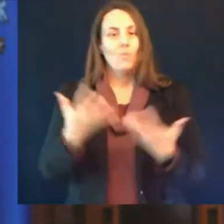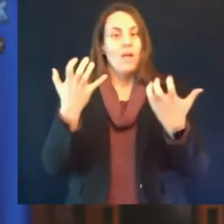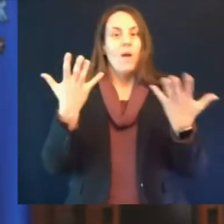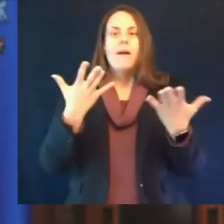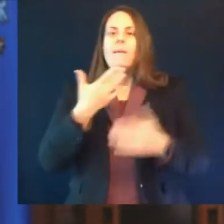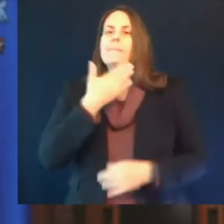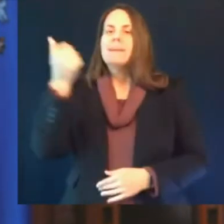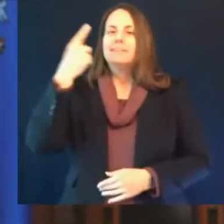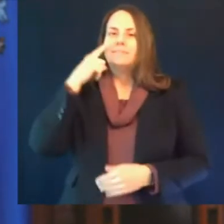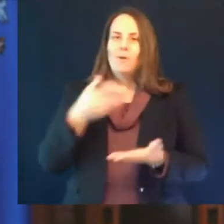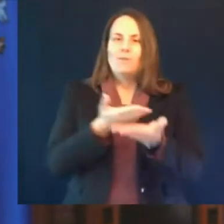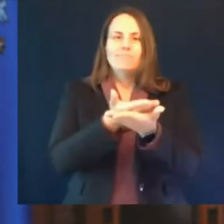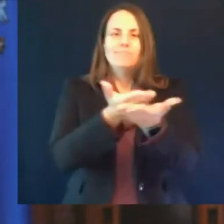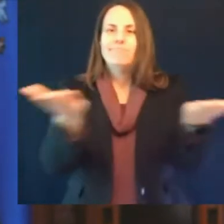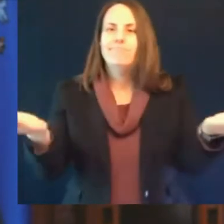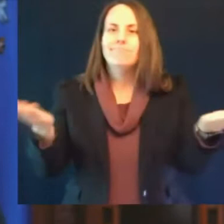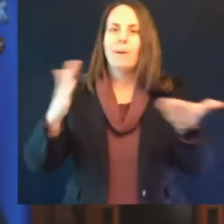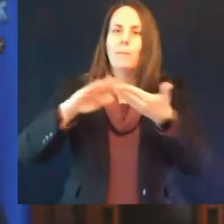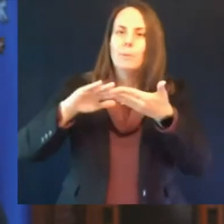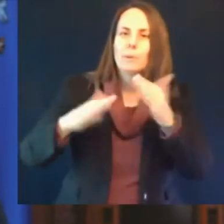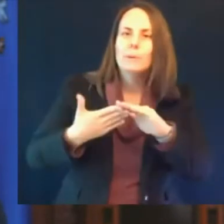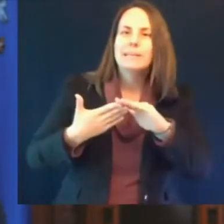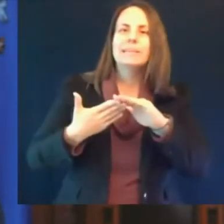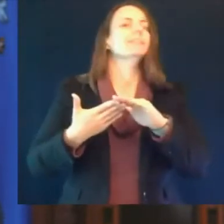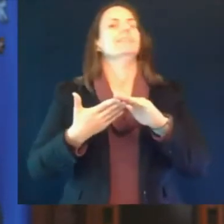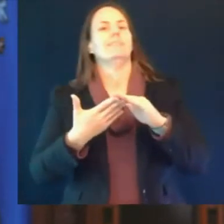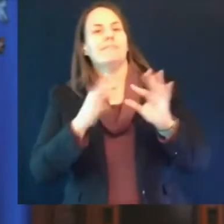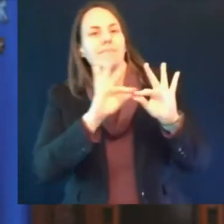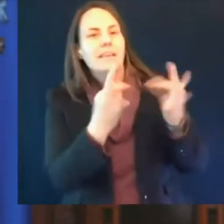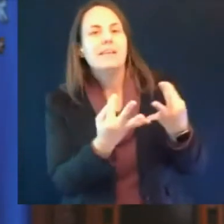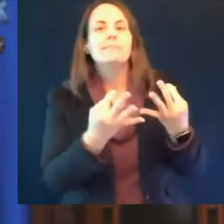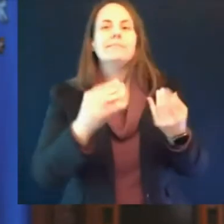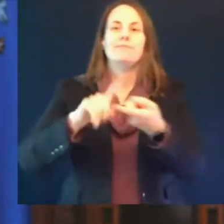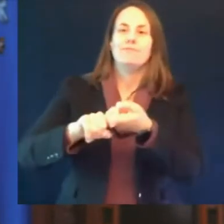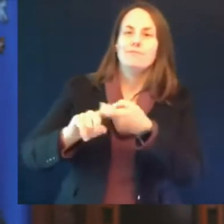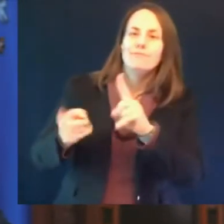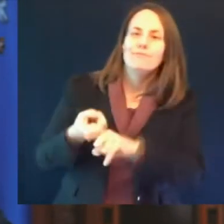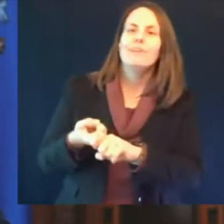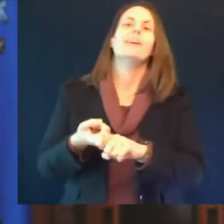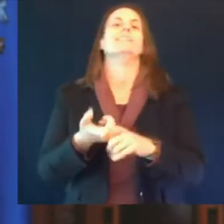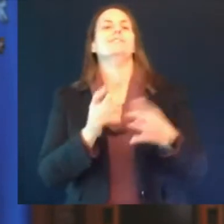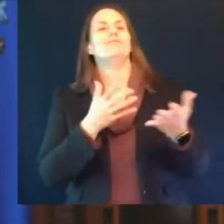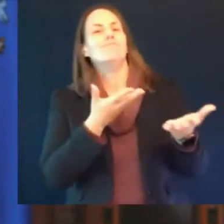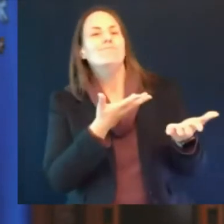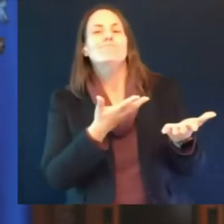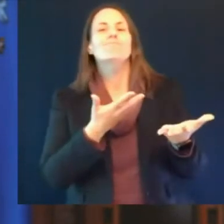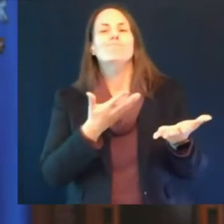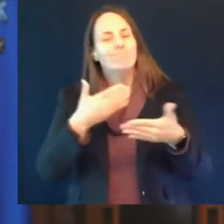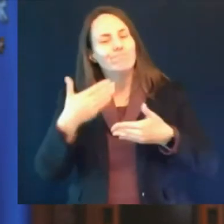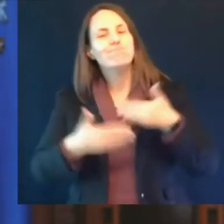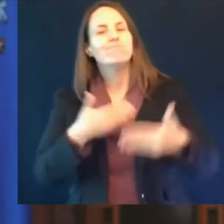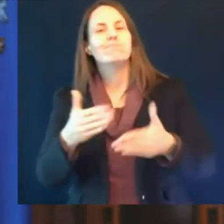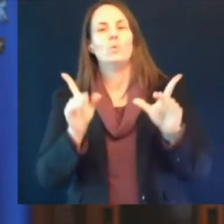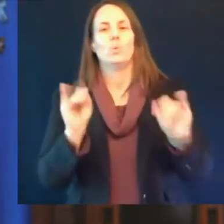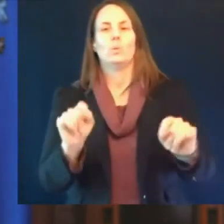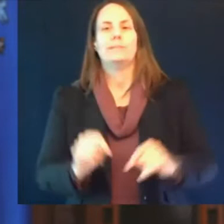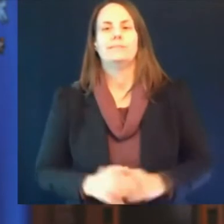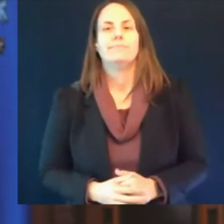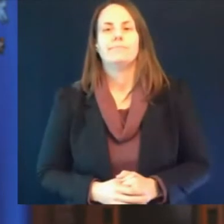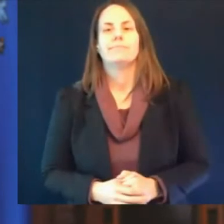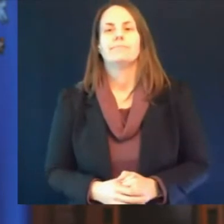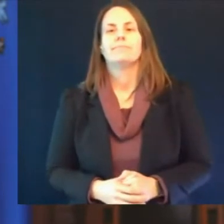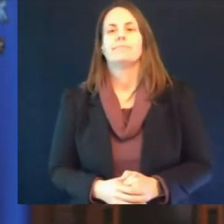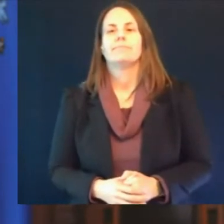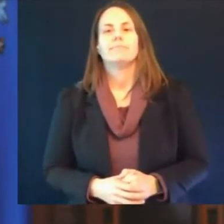but for our neighbors and communities whether it's that one wisconsinite who gets the shot to help keep their co-workers and neighbors